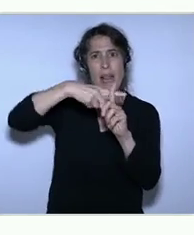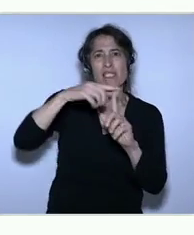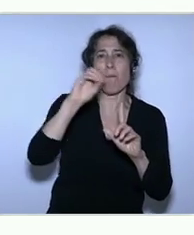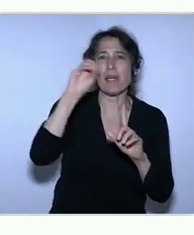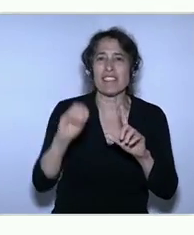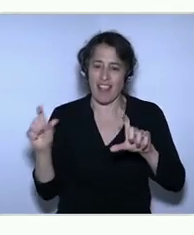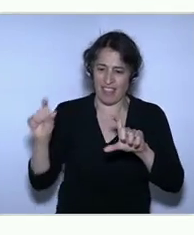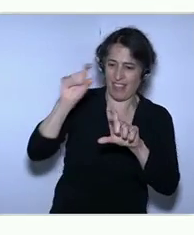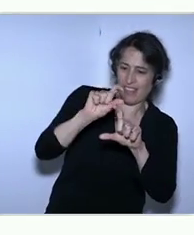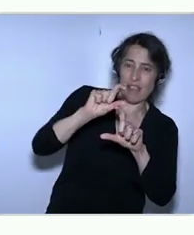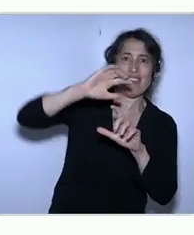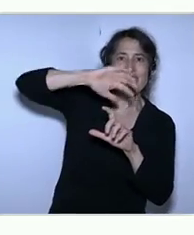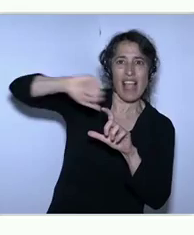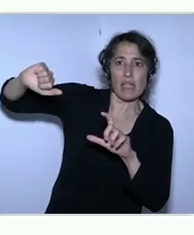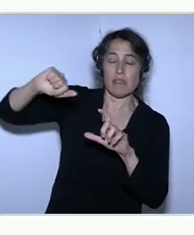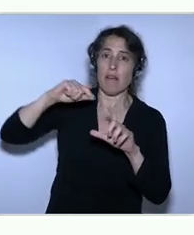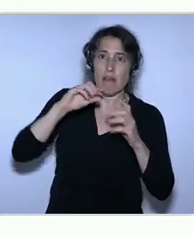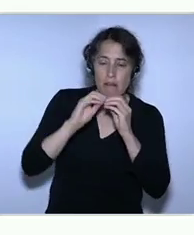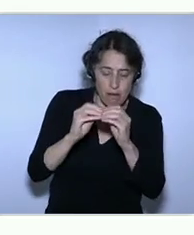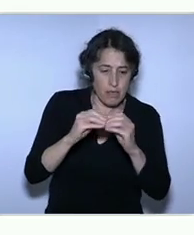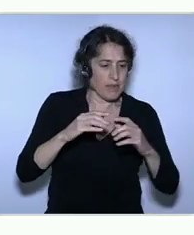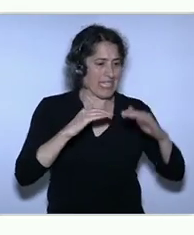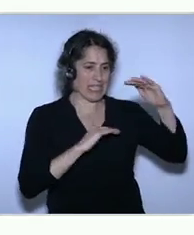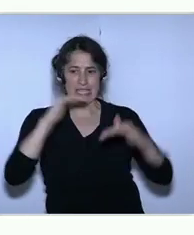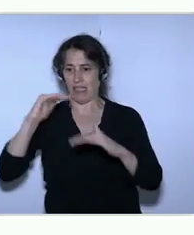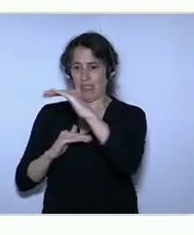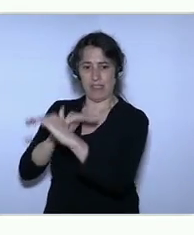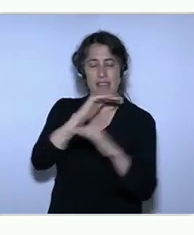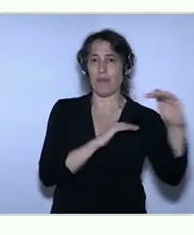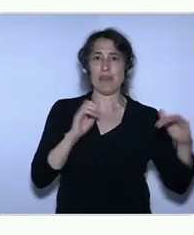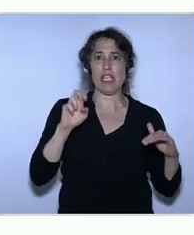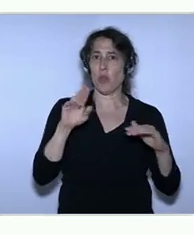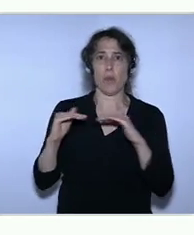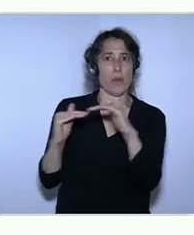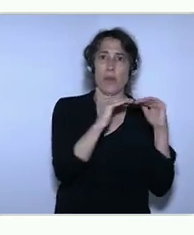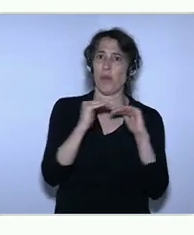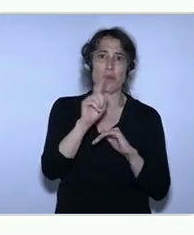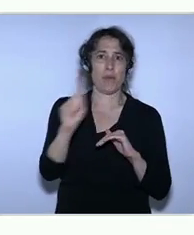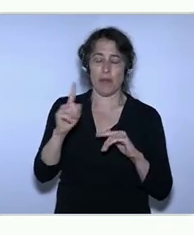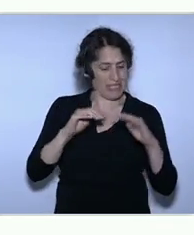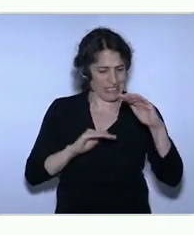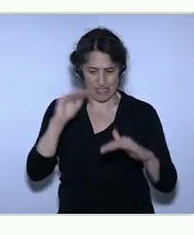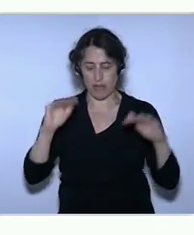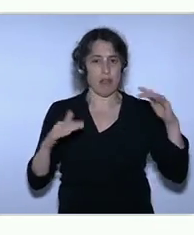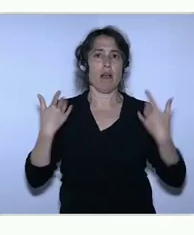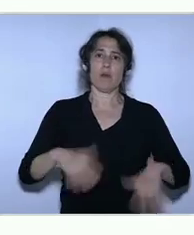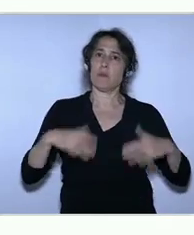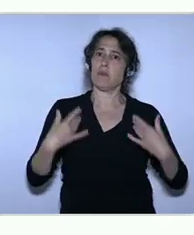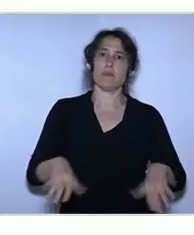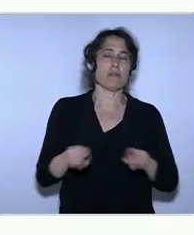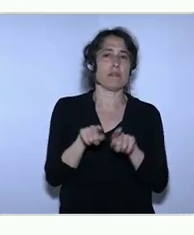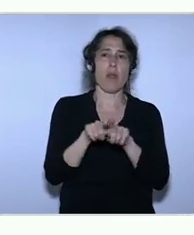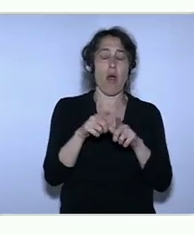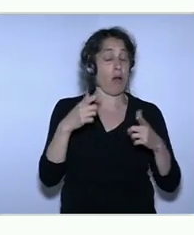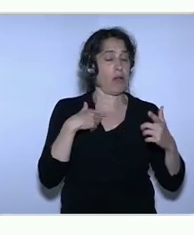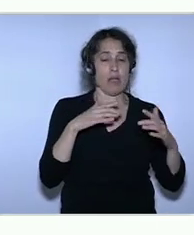than exporting outside it. And what everyone needs to understand is that startups, they're like water. They run downhill. They